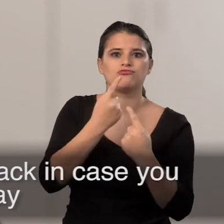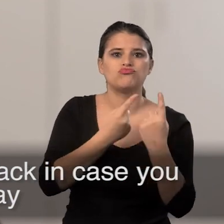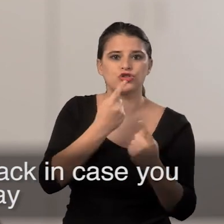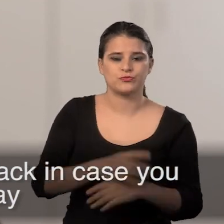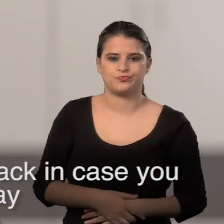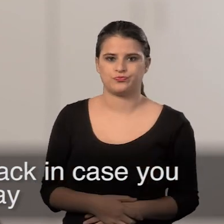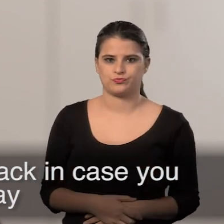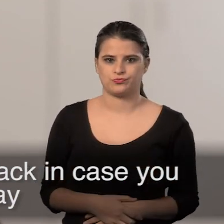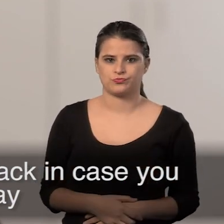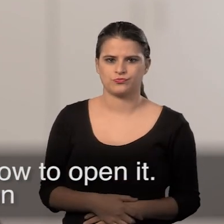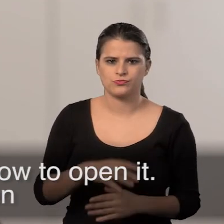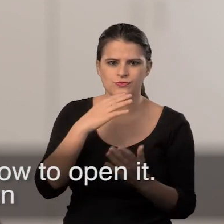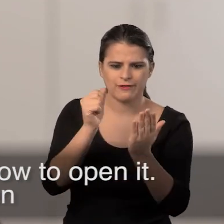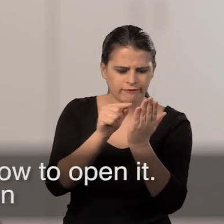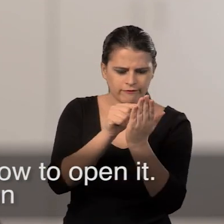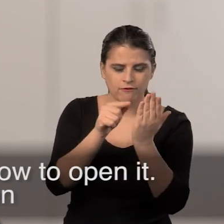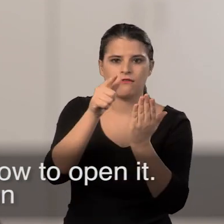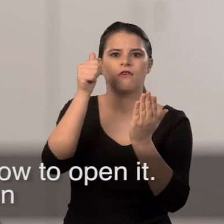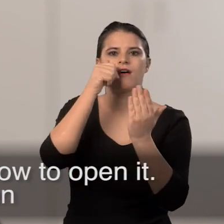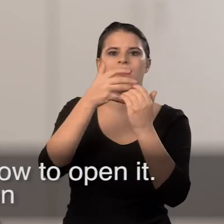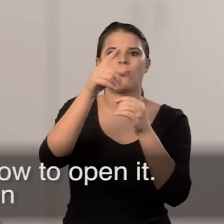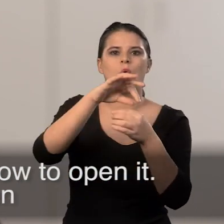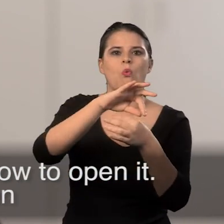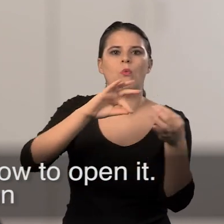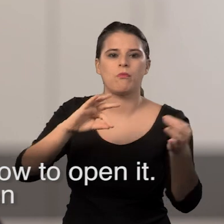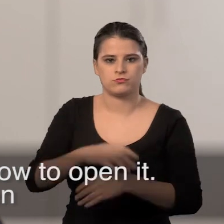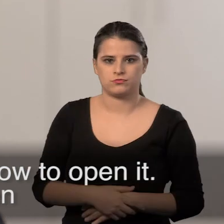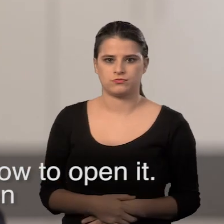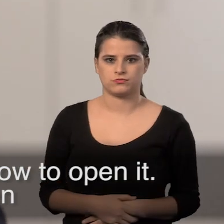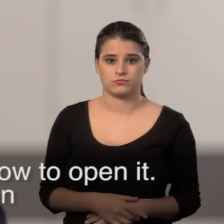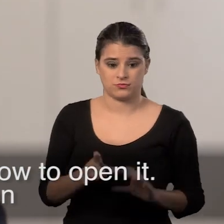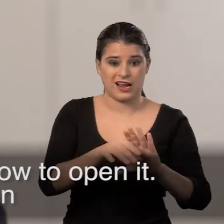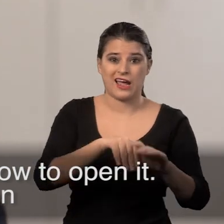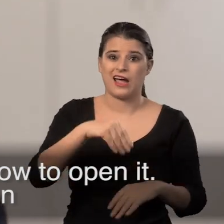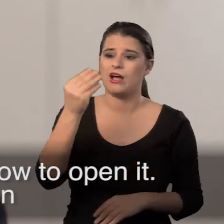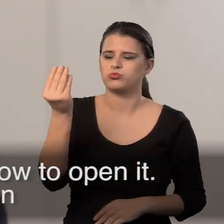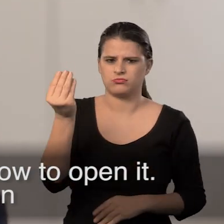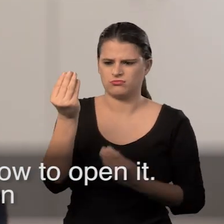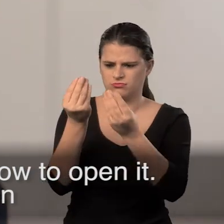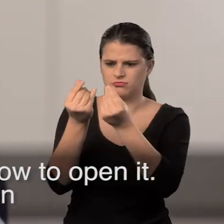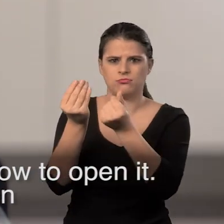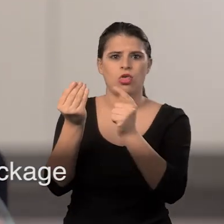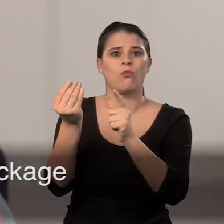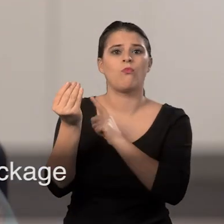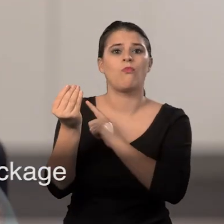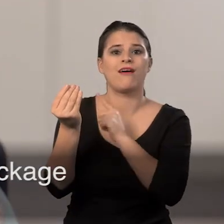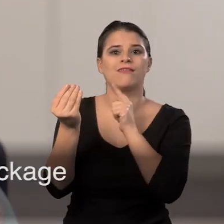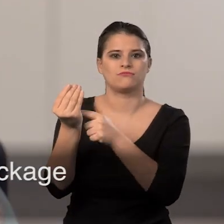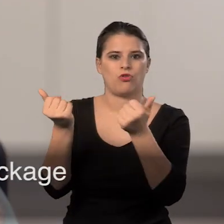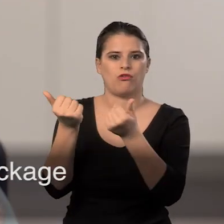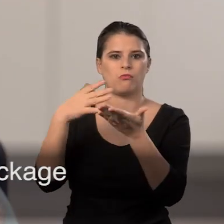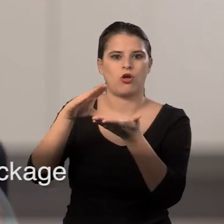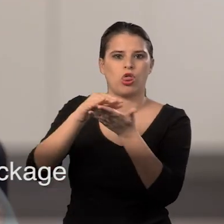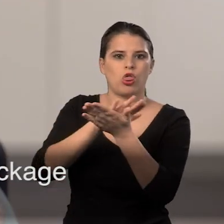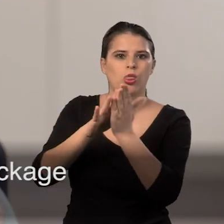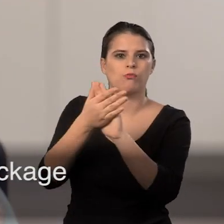see today. It will have a little mark telling you how to open it. You rip the Femidon open and it will slide out